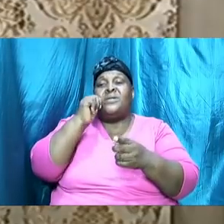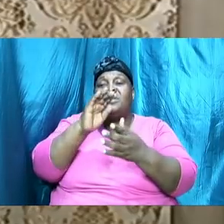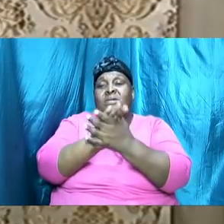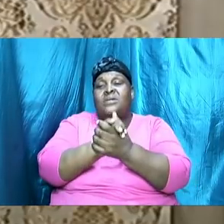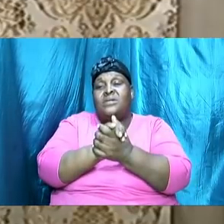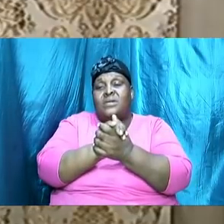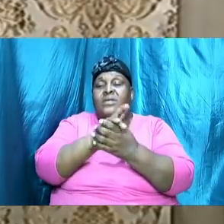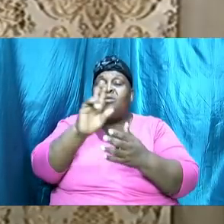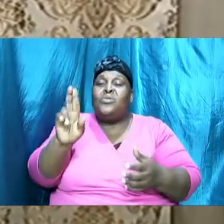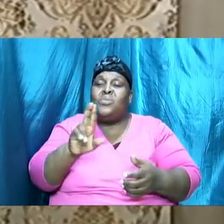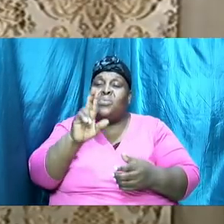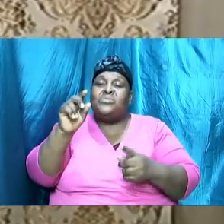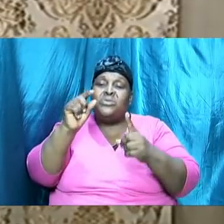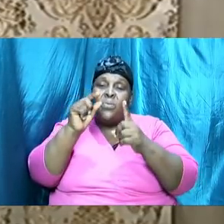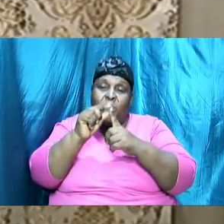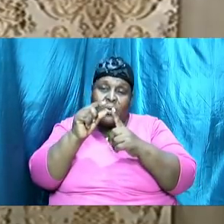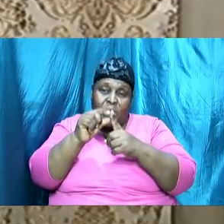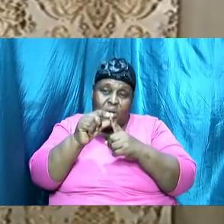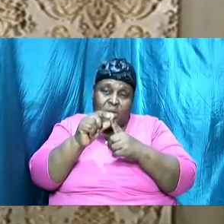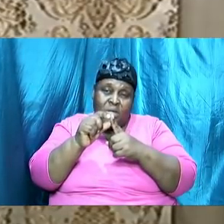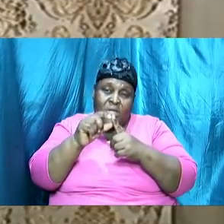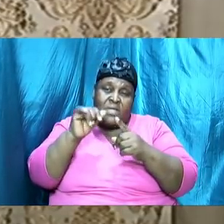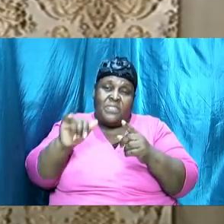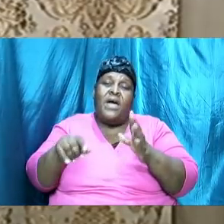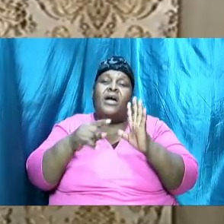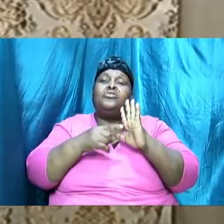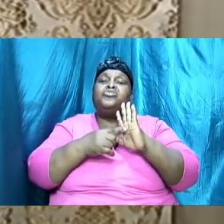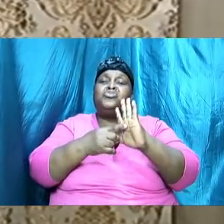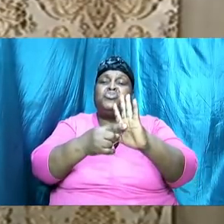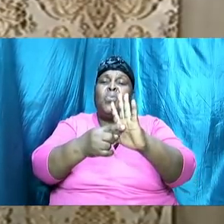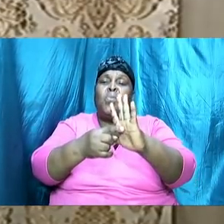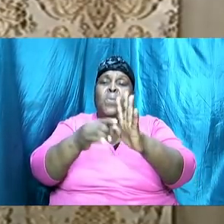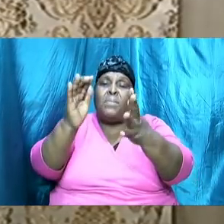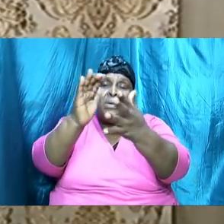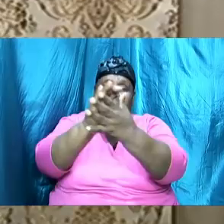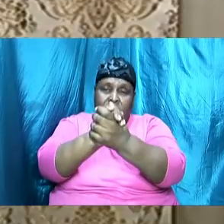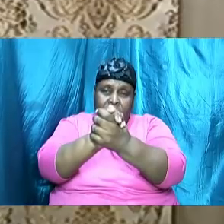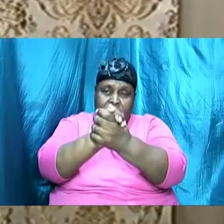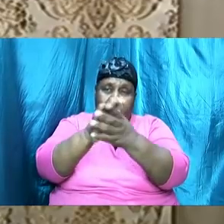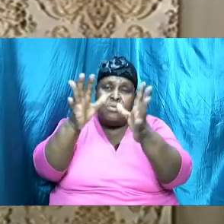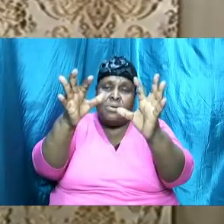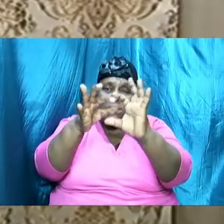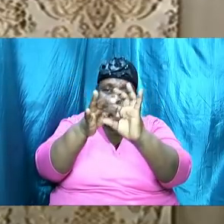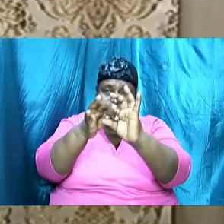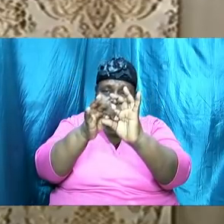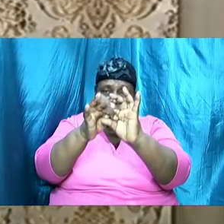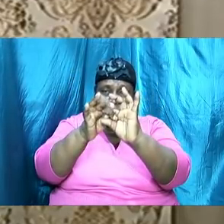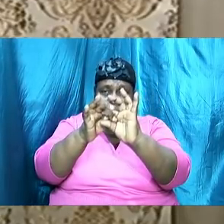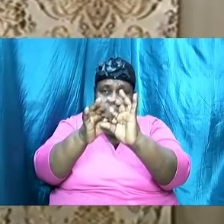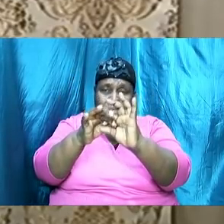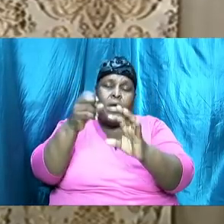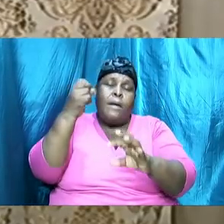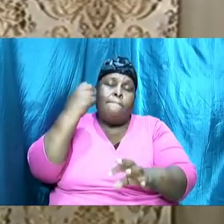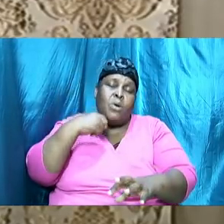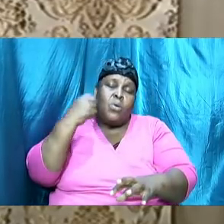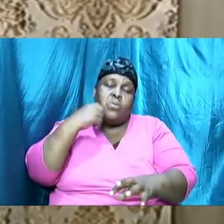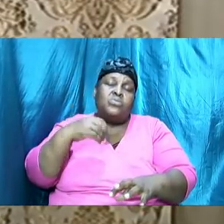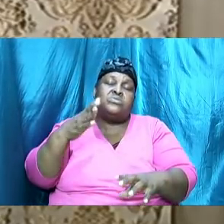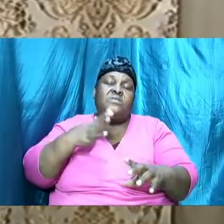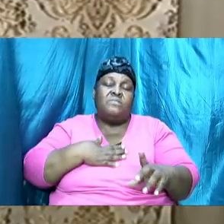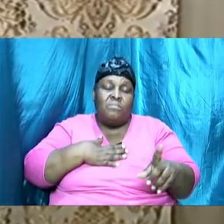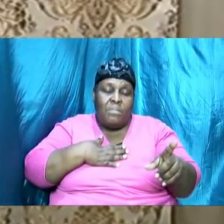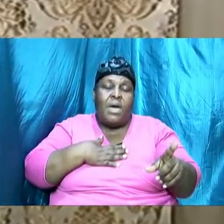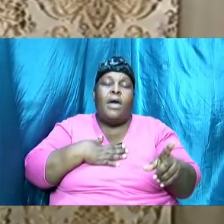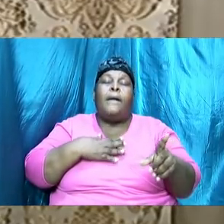words that show marital relationship bones of my bones